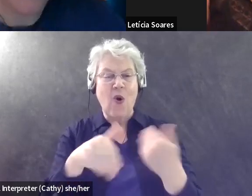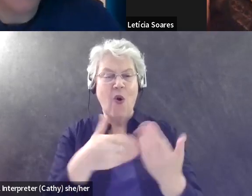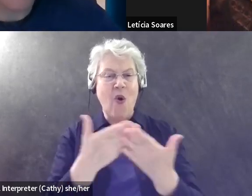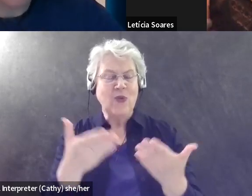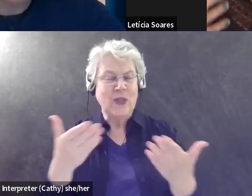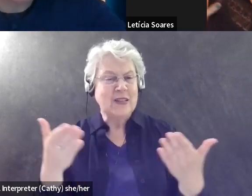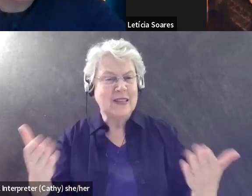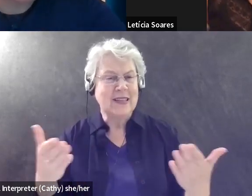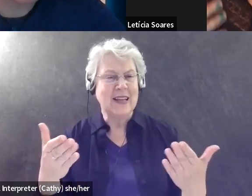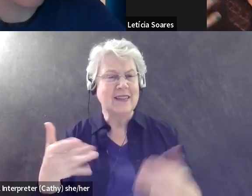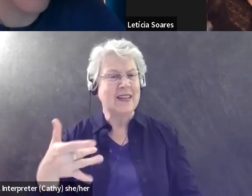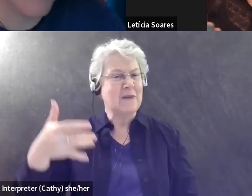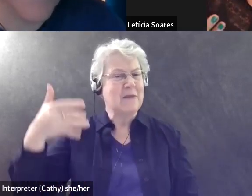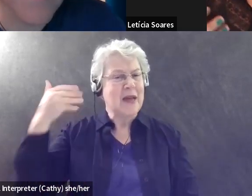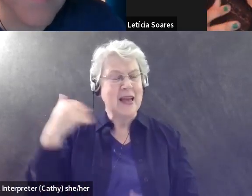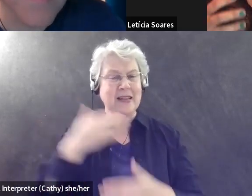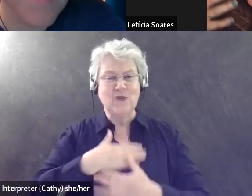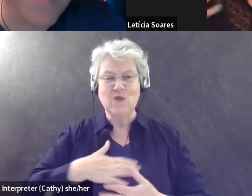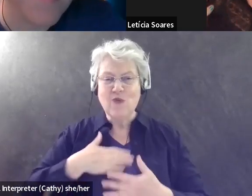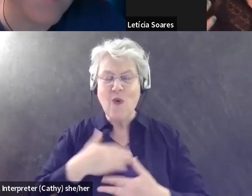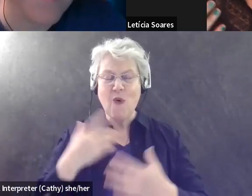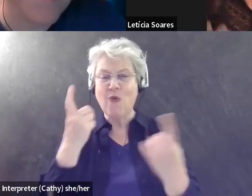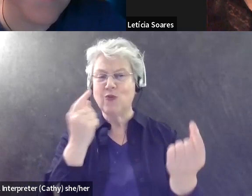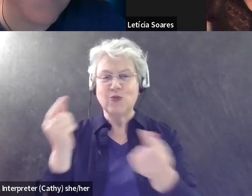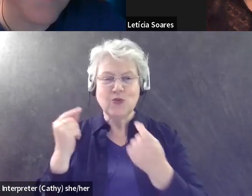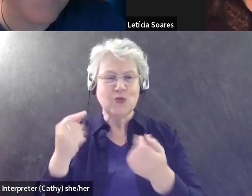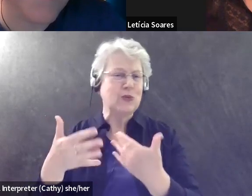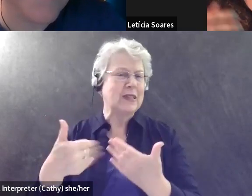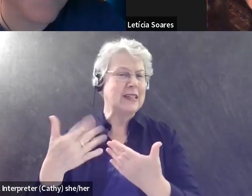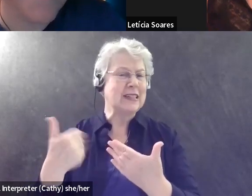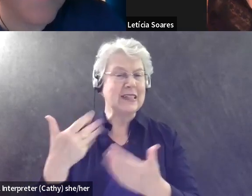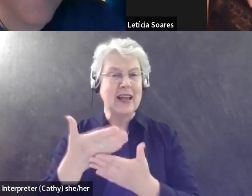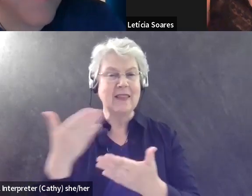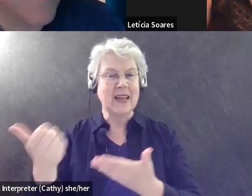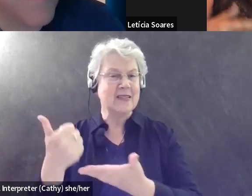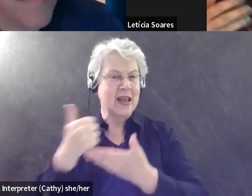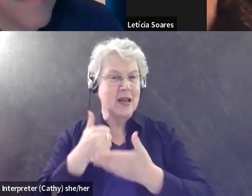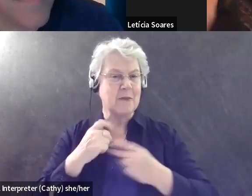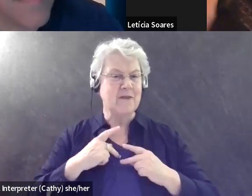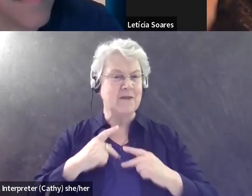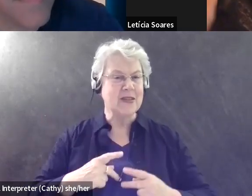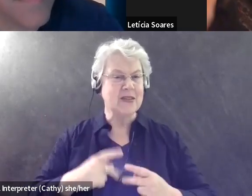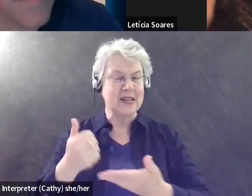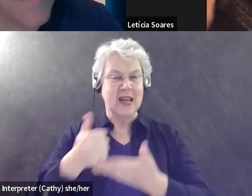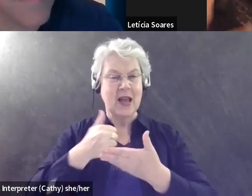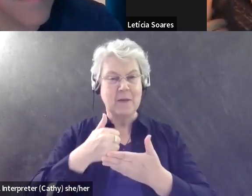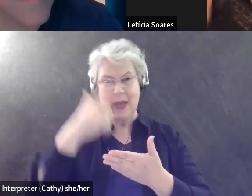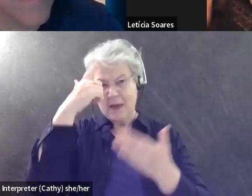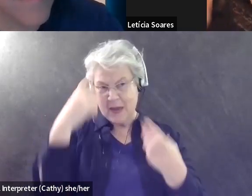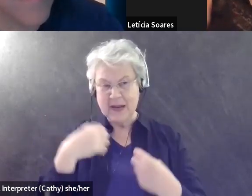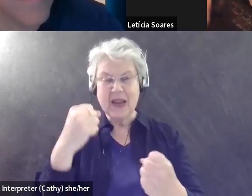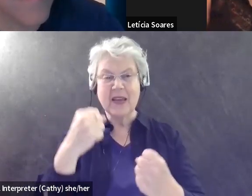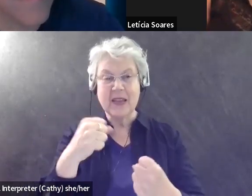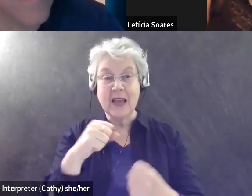things that I used to do that would help me, help me physically, help me mentally. And